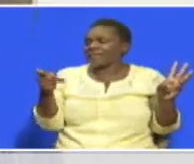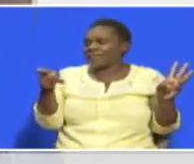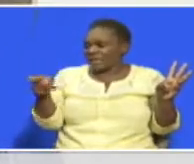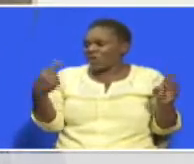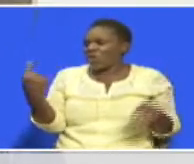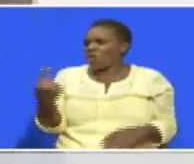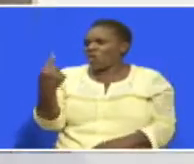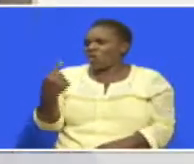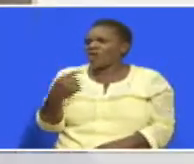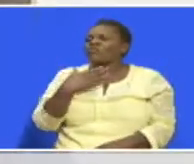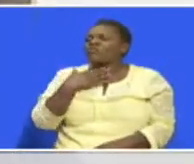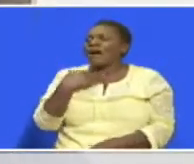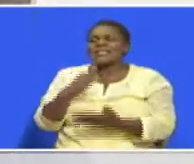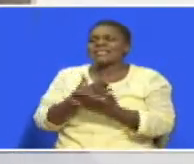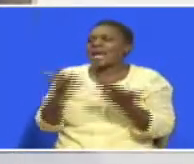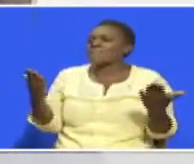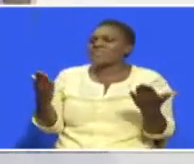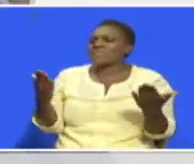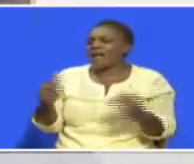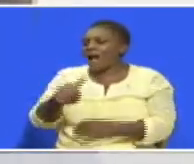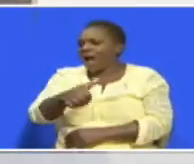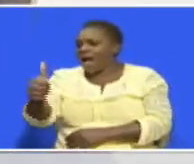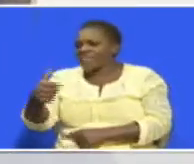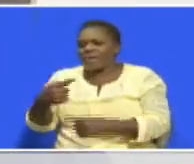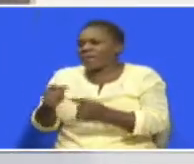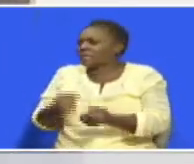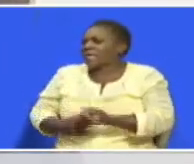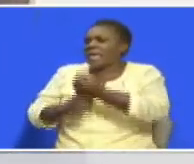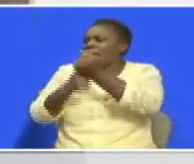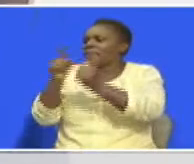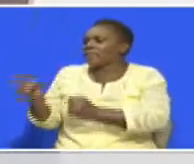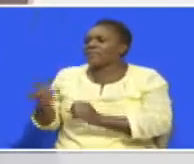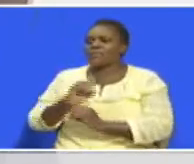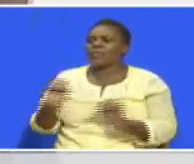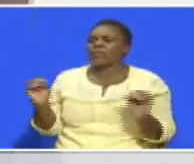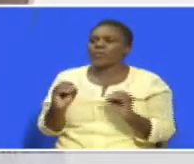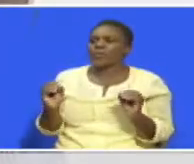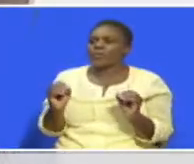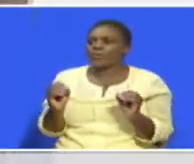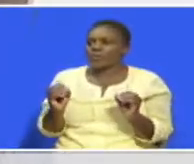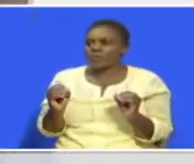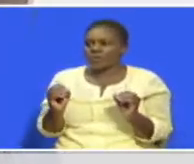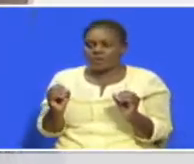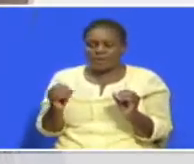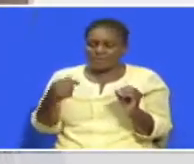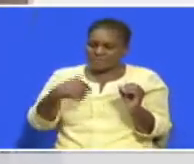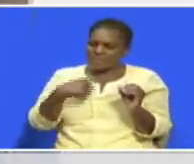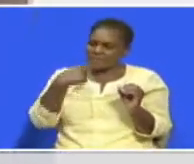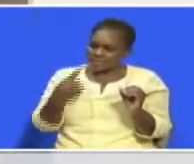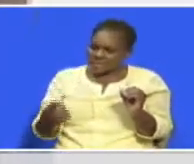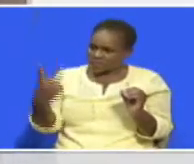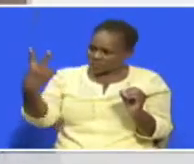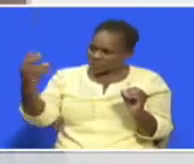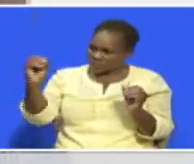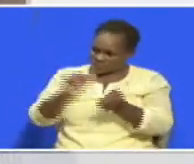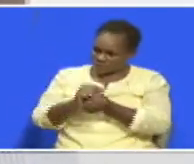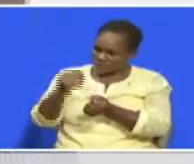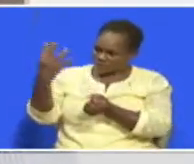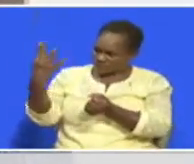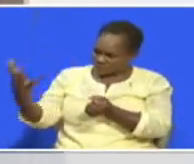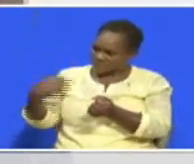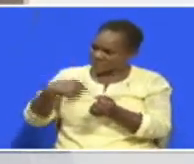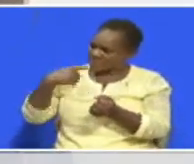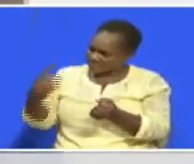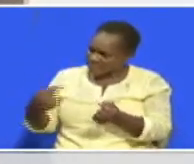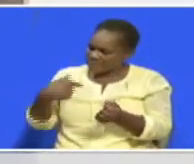just after something else But they are not assisting him I said 2014 And I